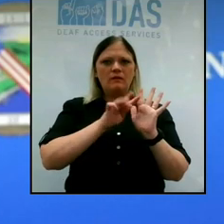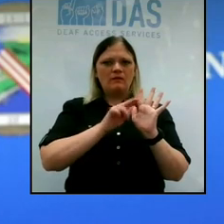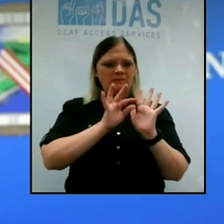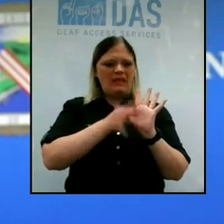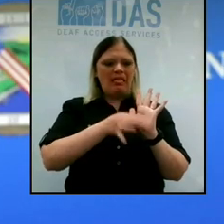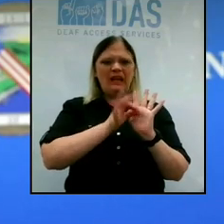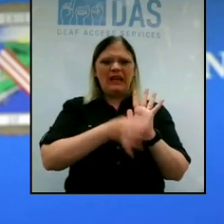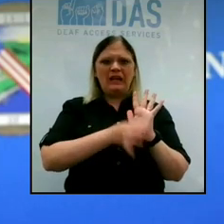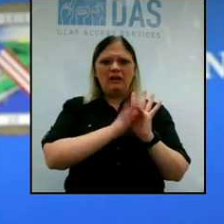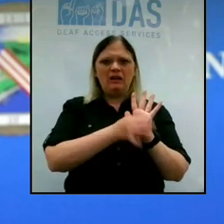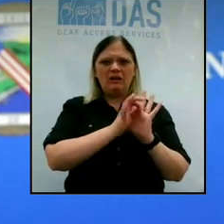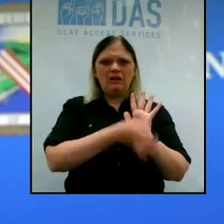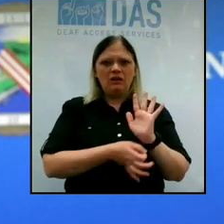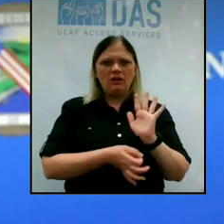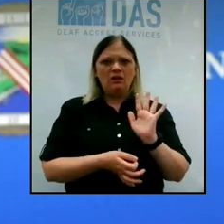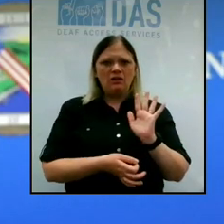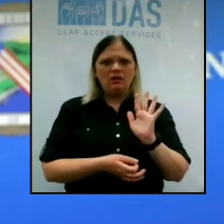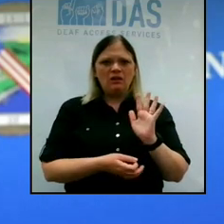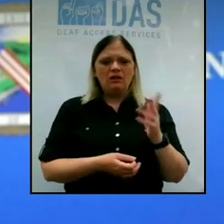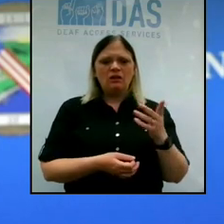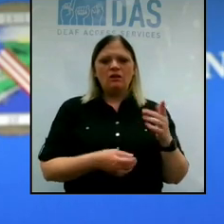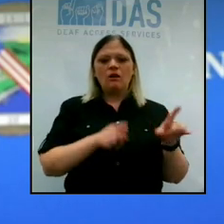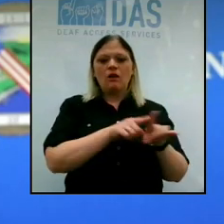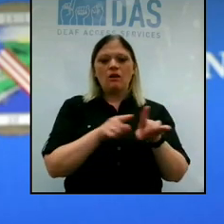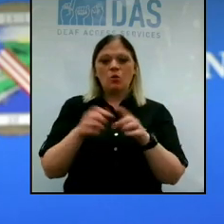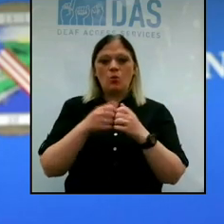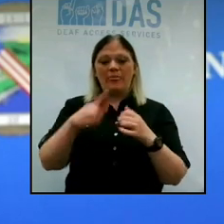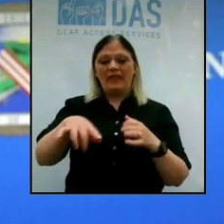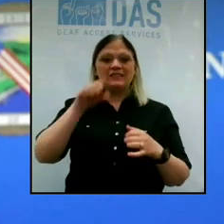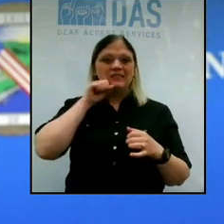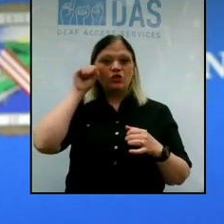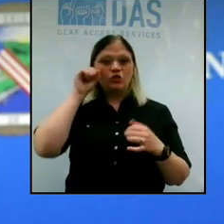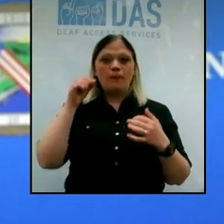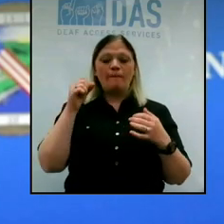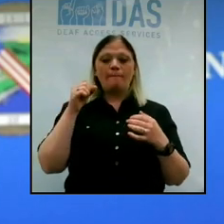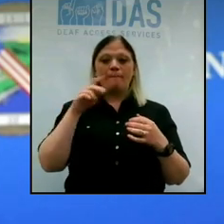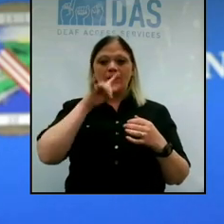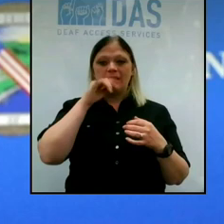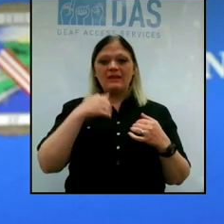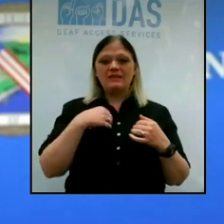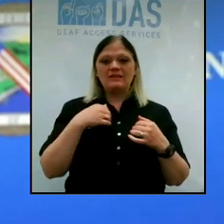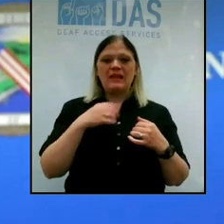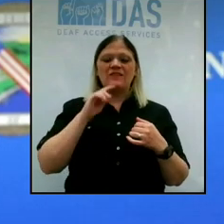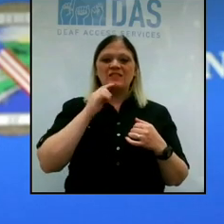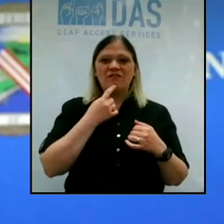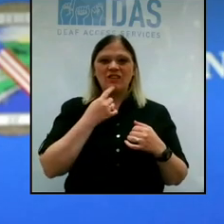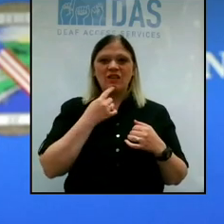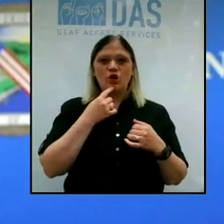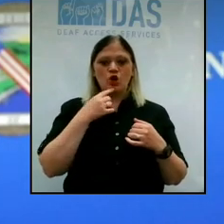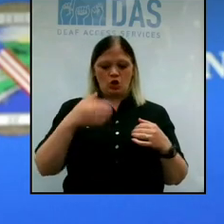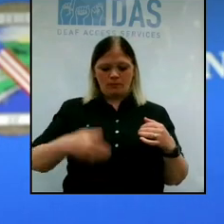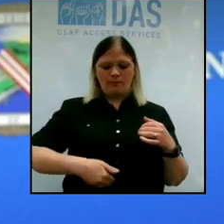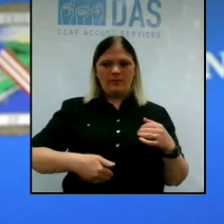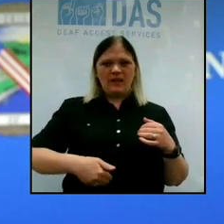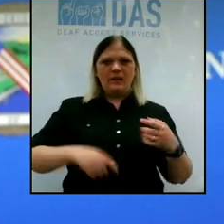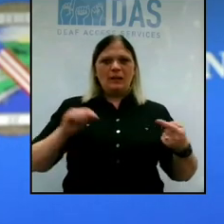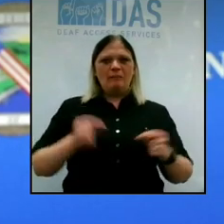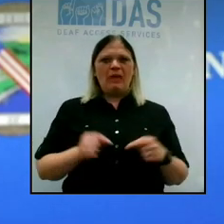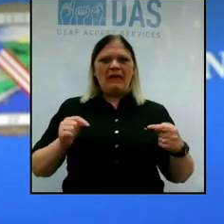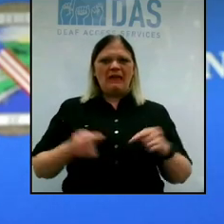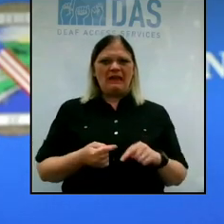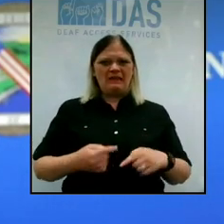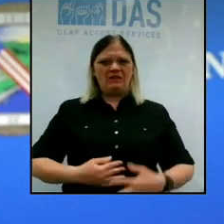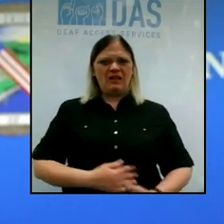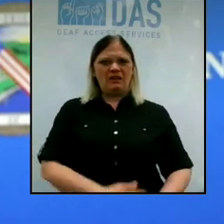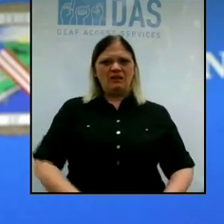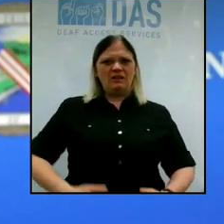we see with this syndrome, many kids have some pretty severe abdominal pain, so belly pain. So if you're starting to see those